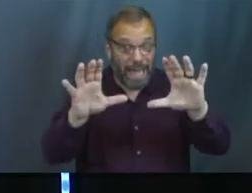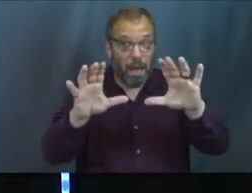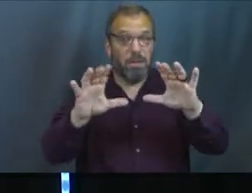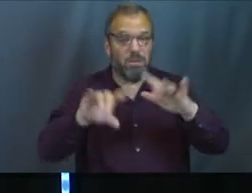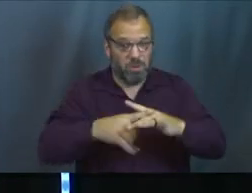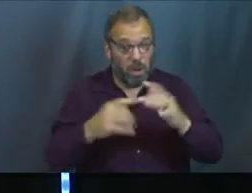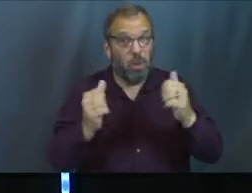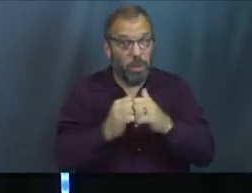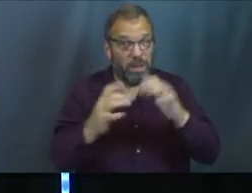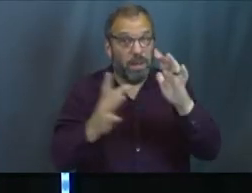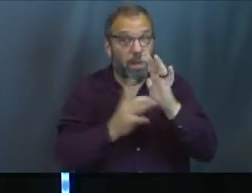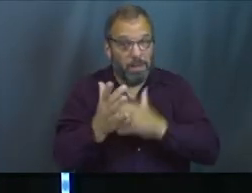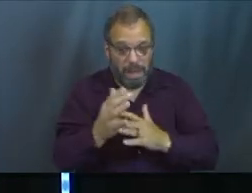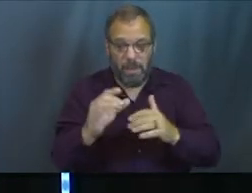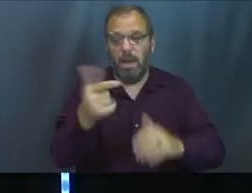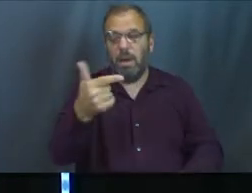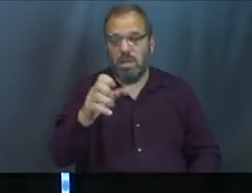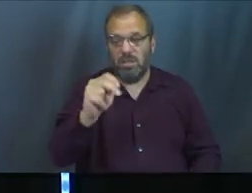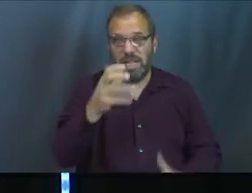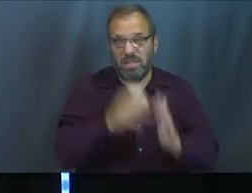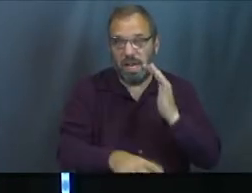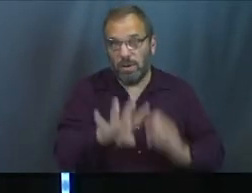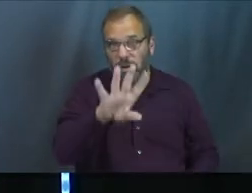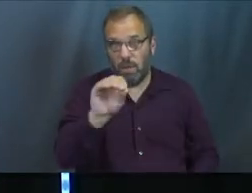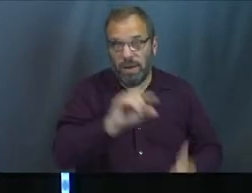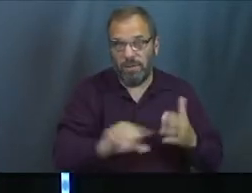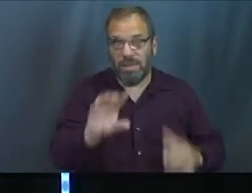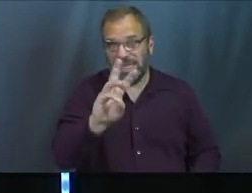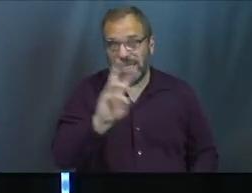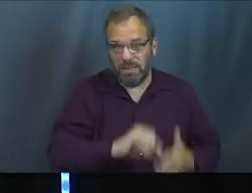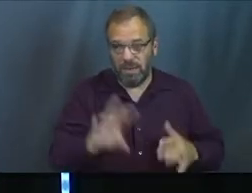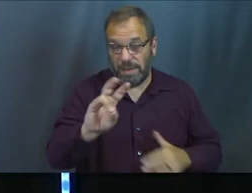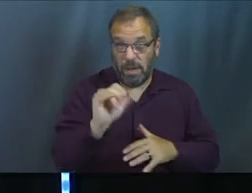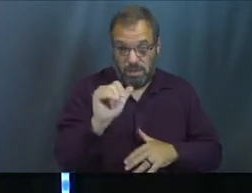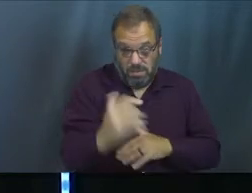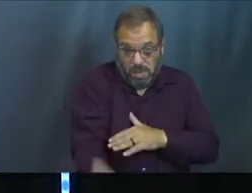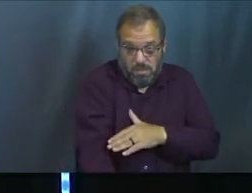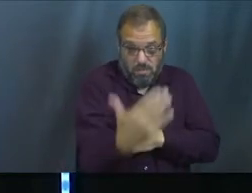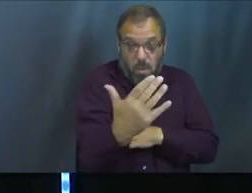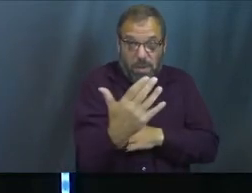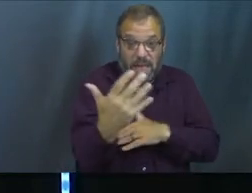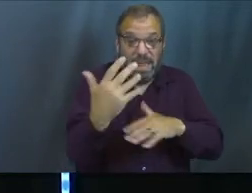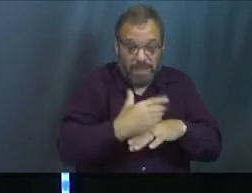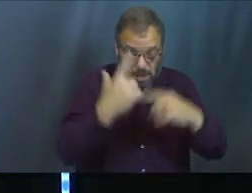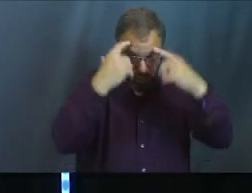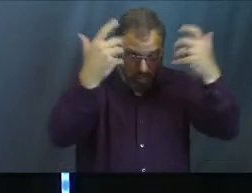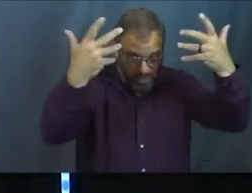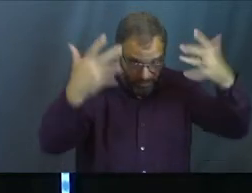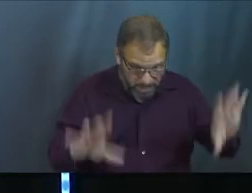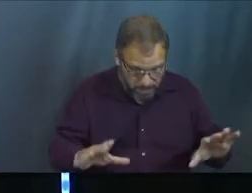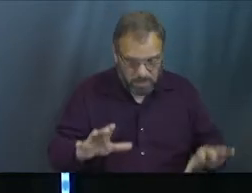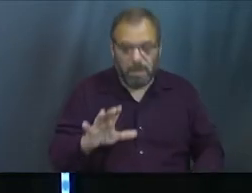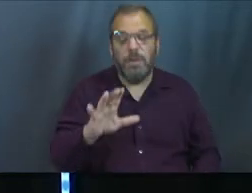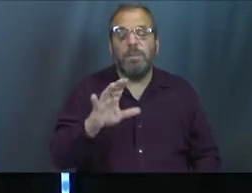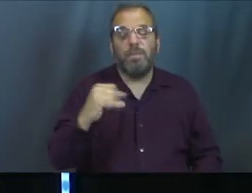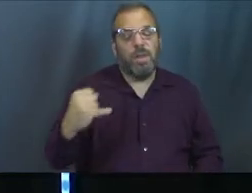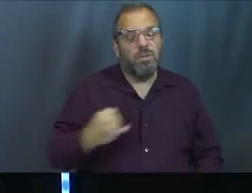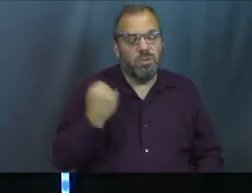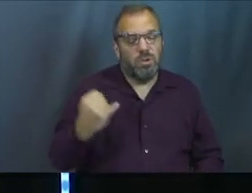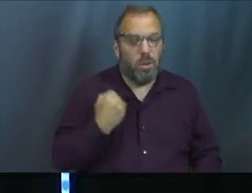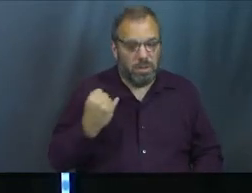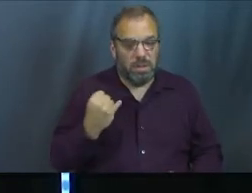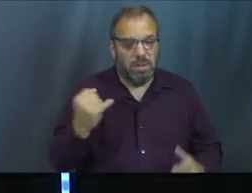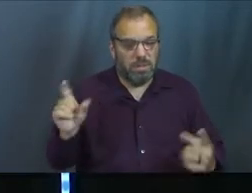going to pick up in Scripture, Genesis 40, verses 6 through 7. The next morning, after the night that they had their dreams, Joseph